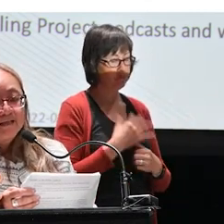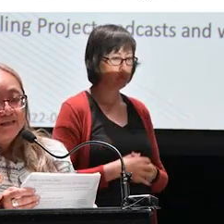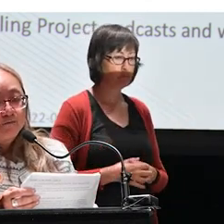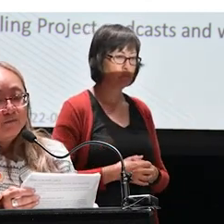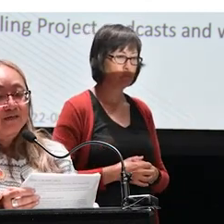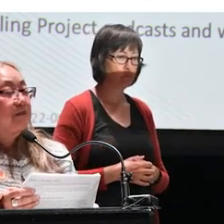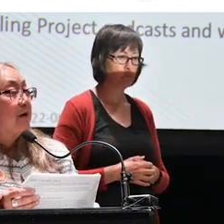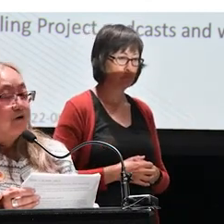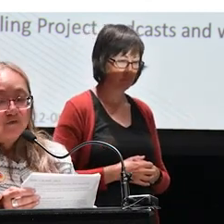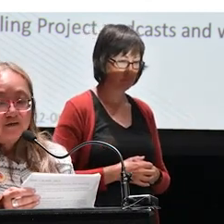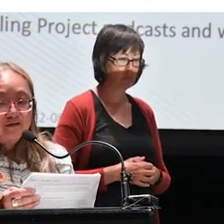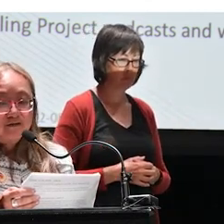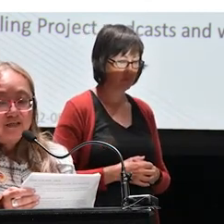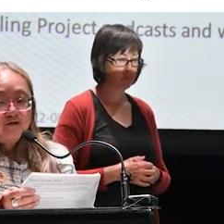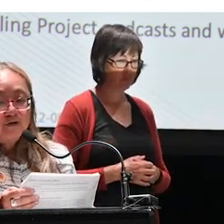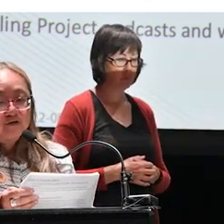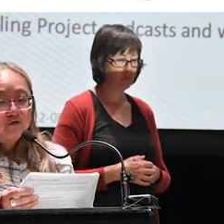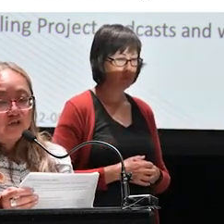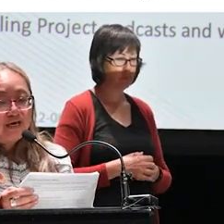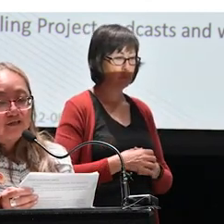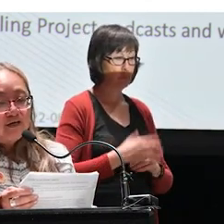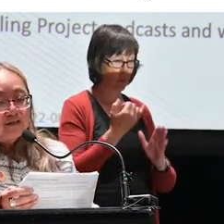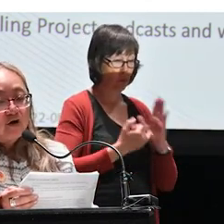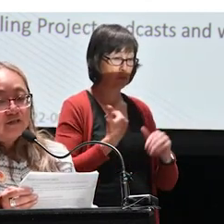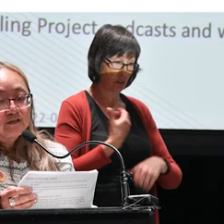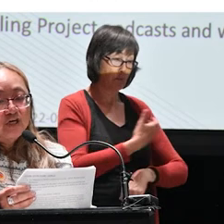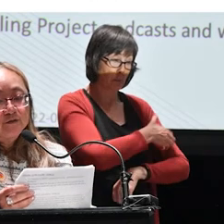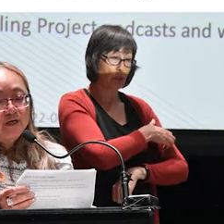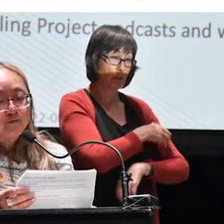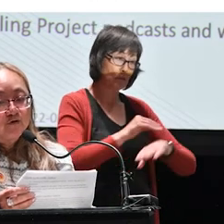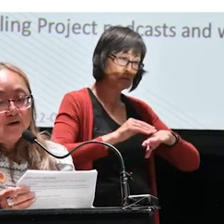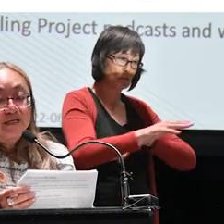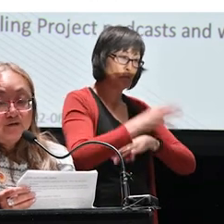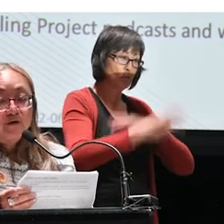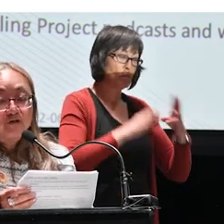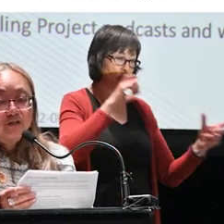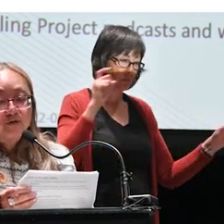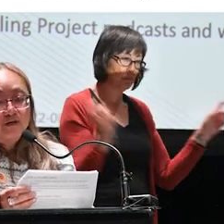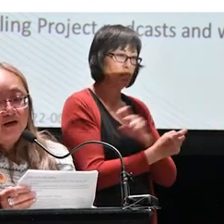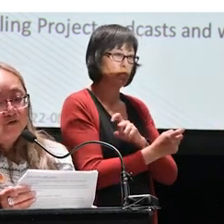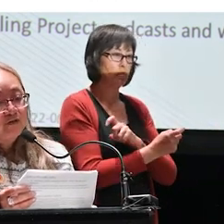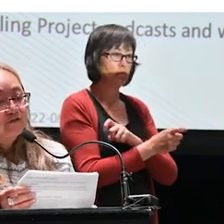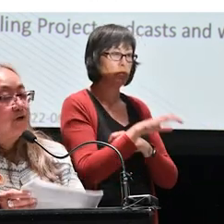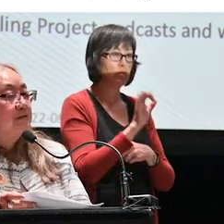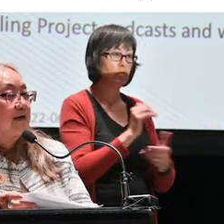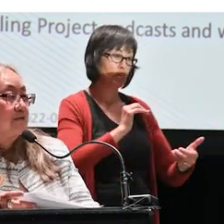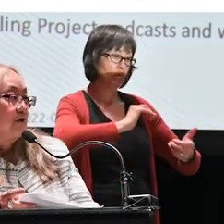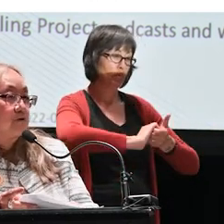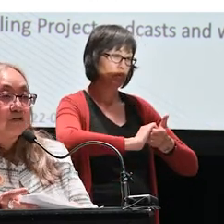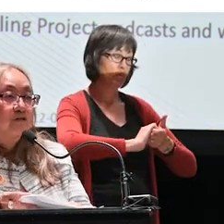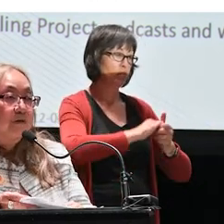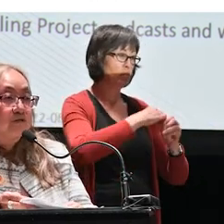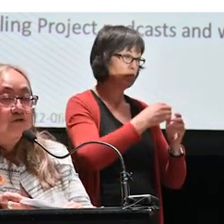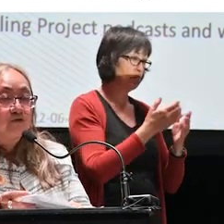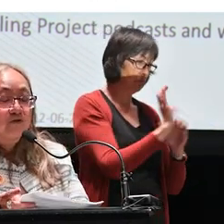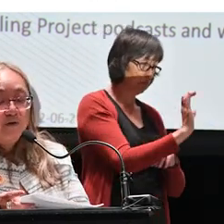And we believe in the power of arts to contribute to social change. The Artists as Changemaker program is a partnership between Calgary Arts Development and the Trico